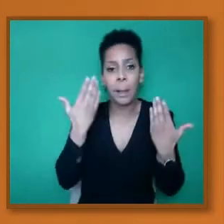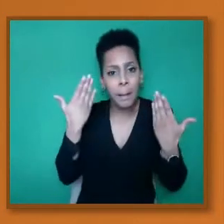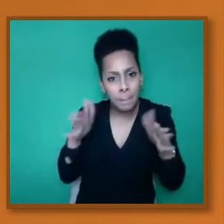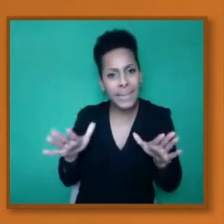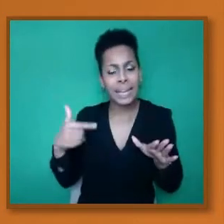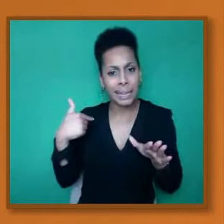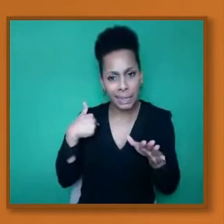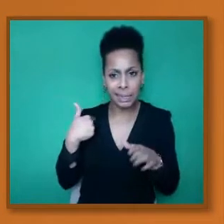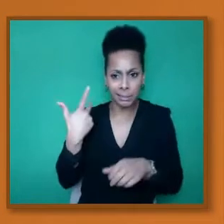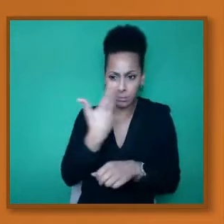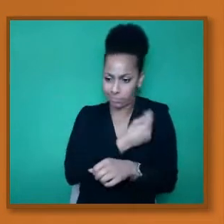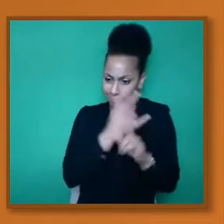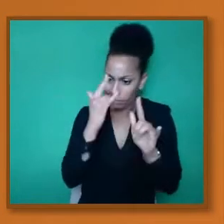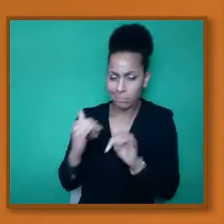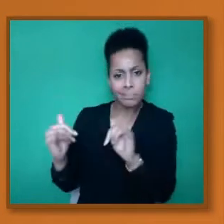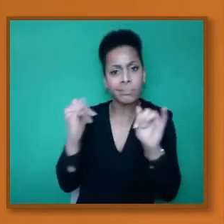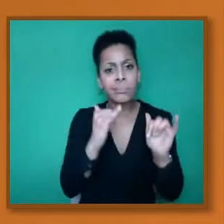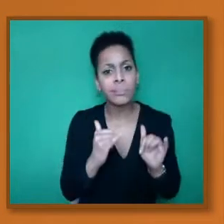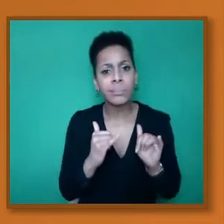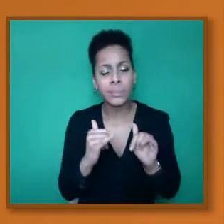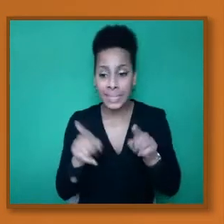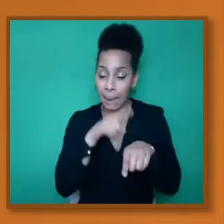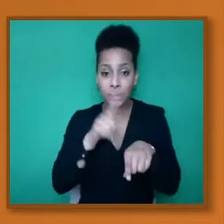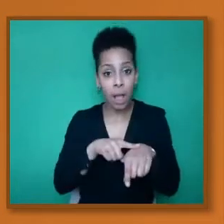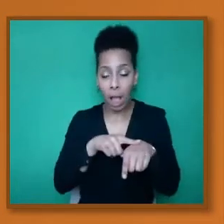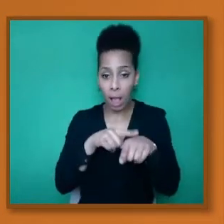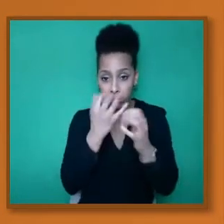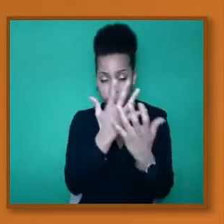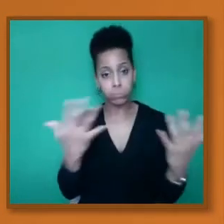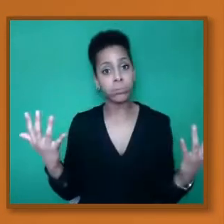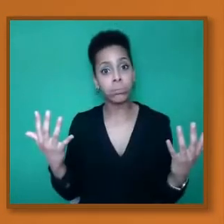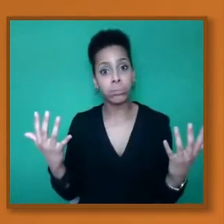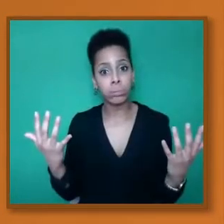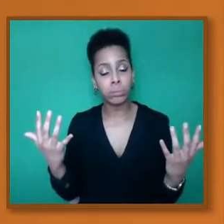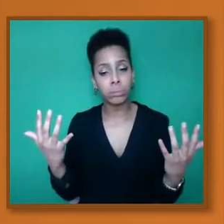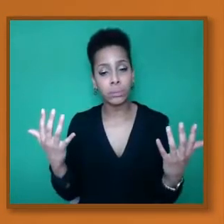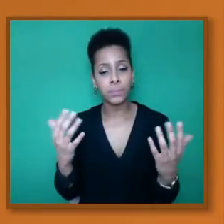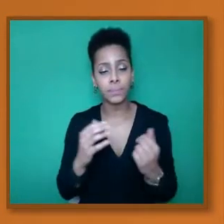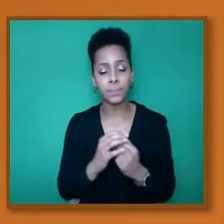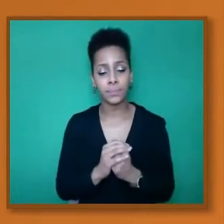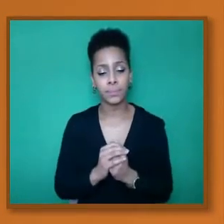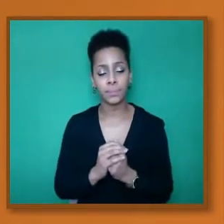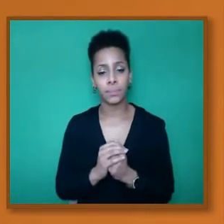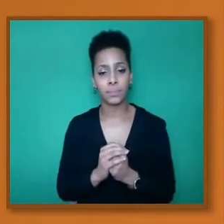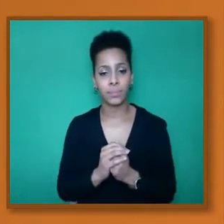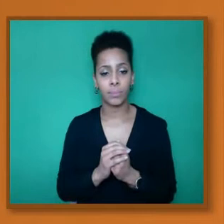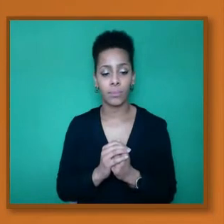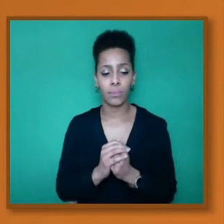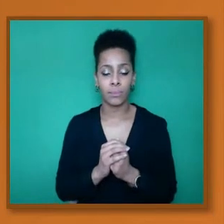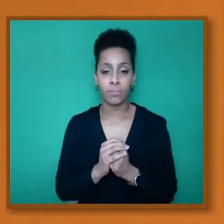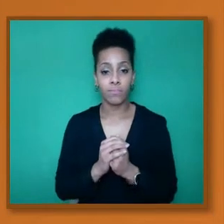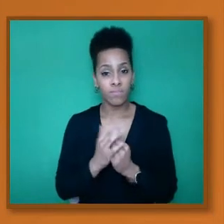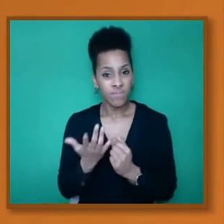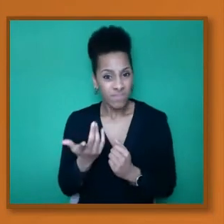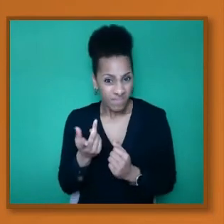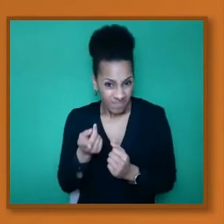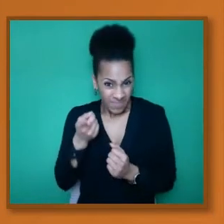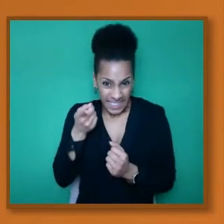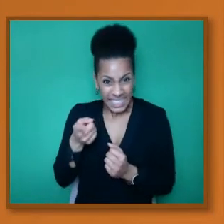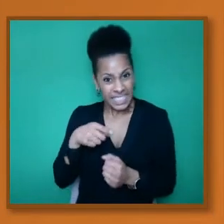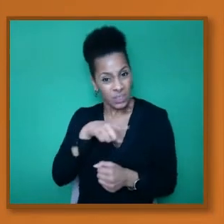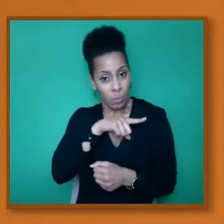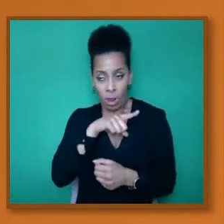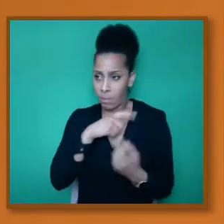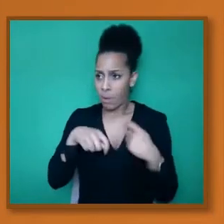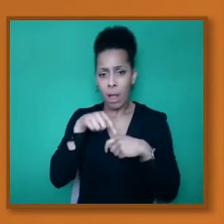Not one after the other, which is the normal process. So hence the speed at which this long